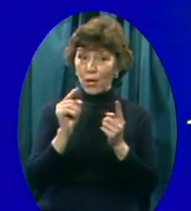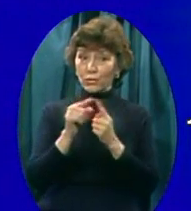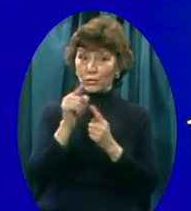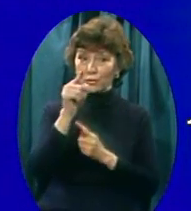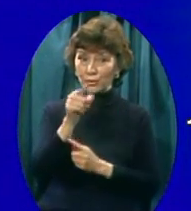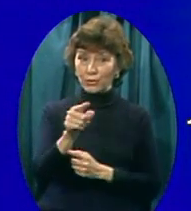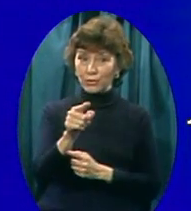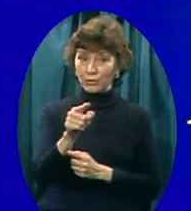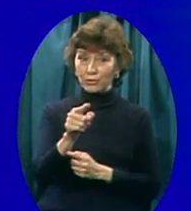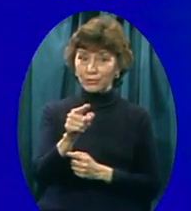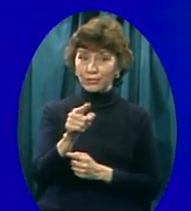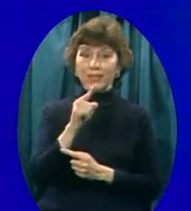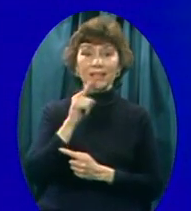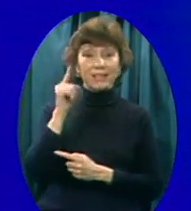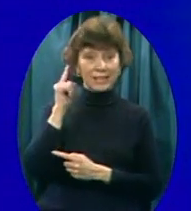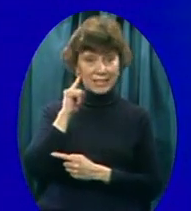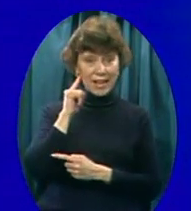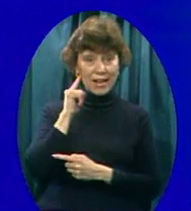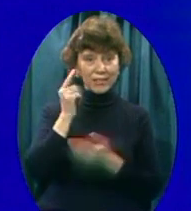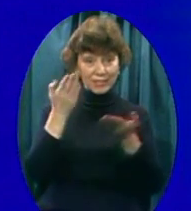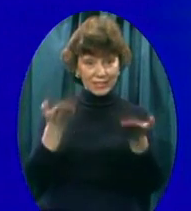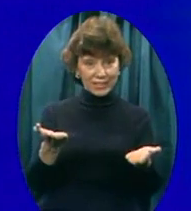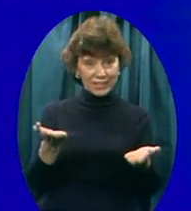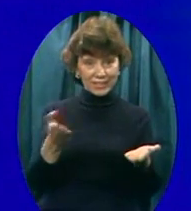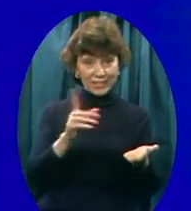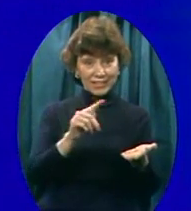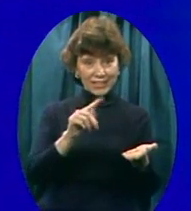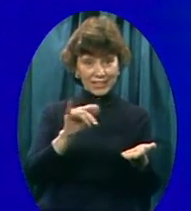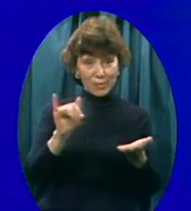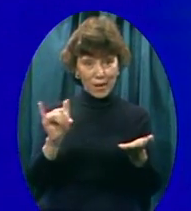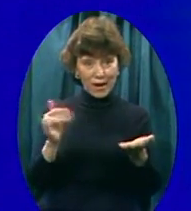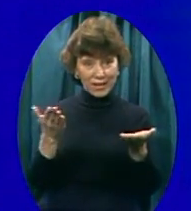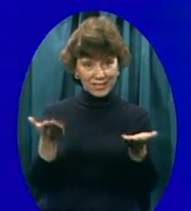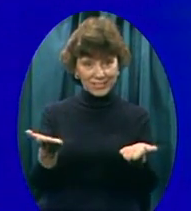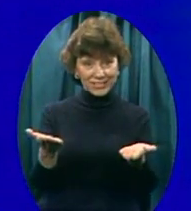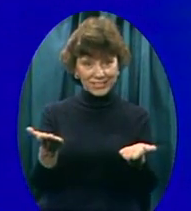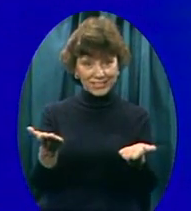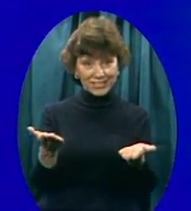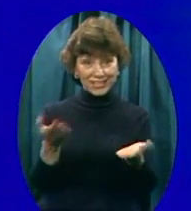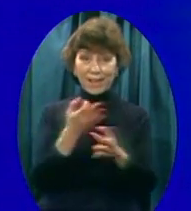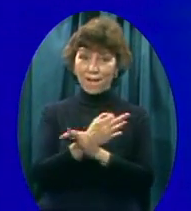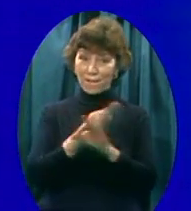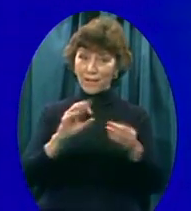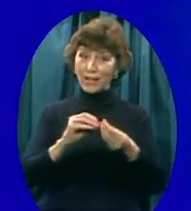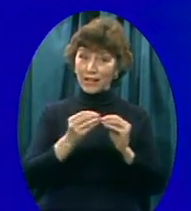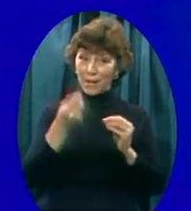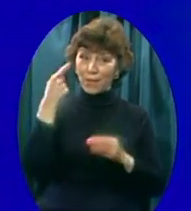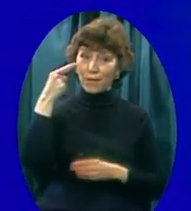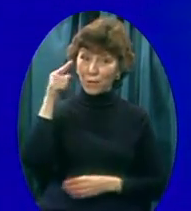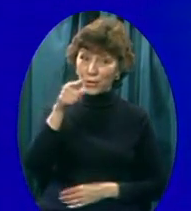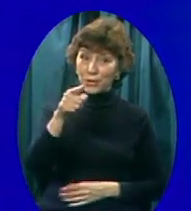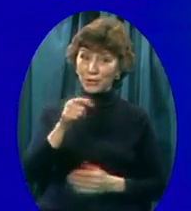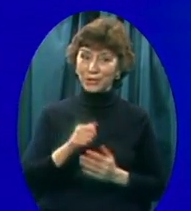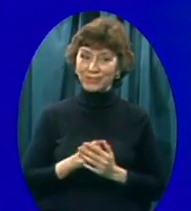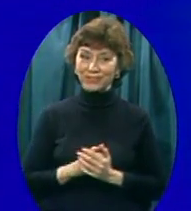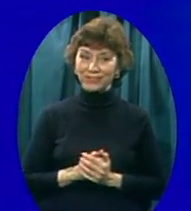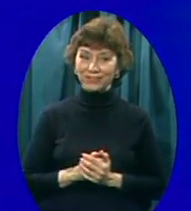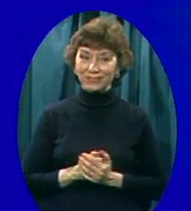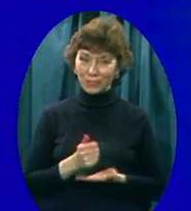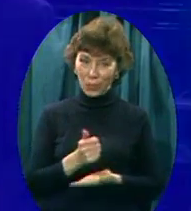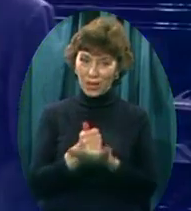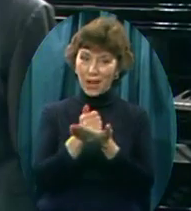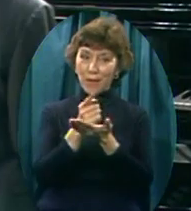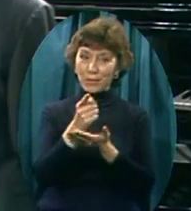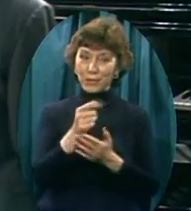you If you're deaf We have a free TTY line Just dial the TTY line And we'll minister to you